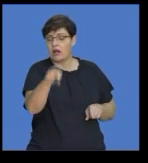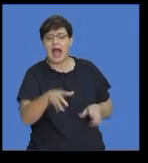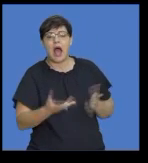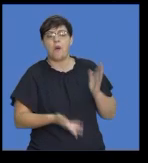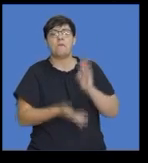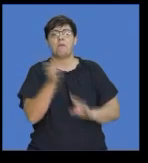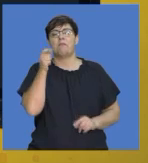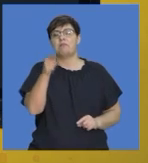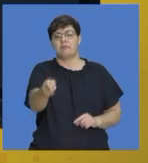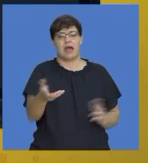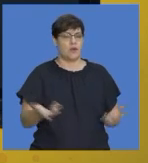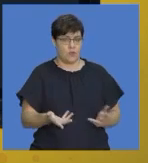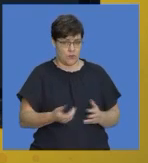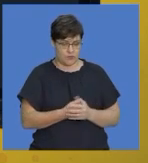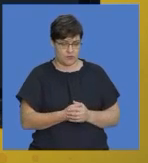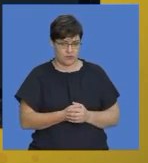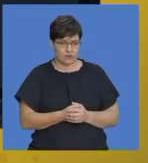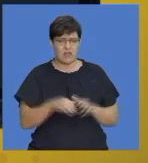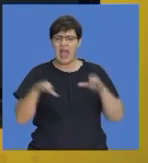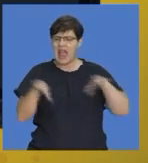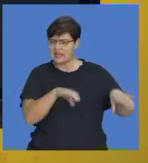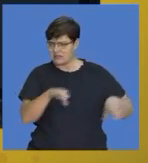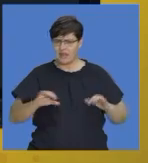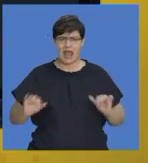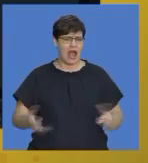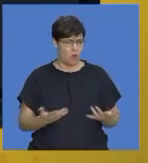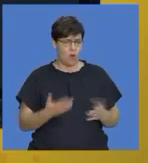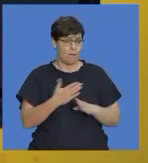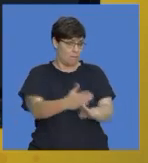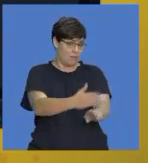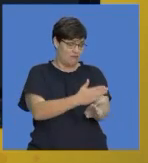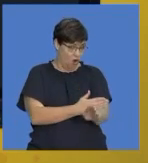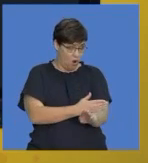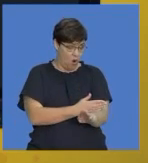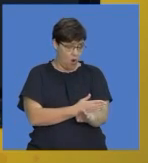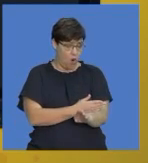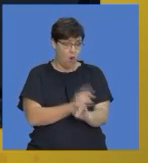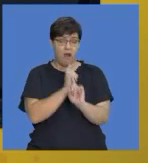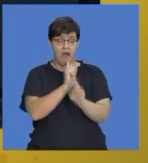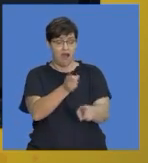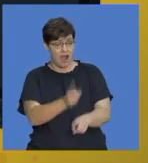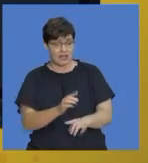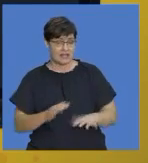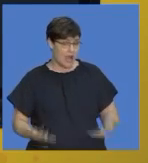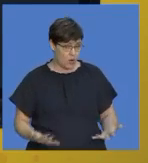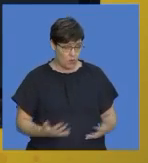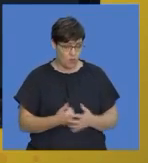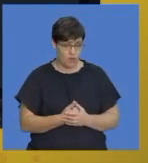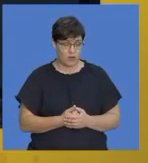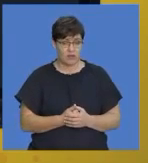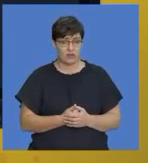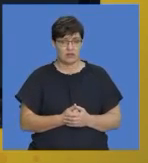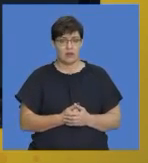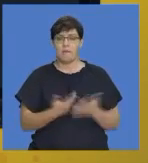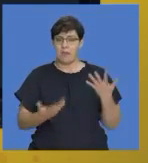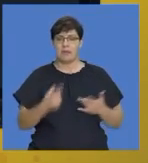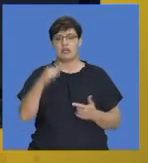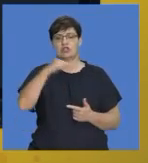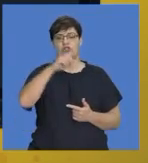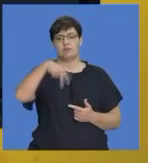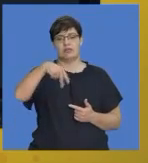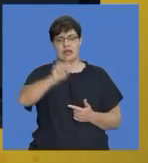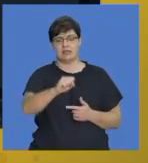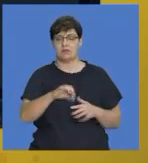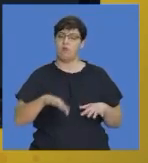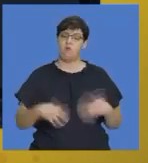good activity for you before you actually attempt a question on directions is if you have a GPS or if you have